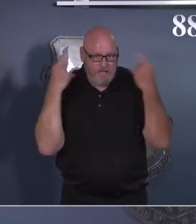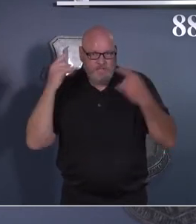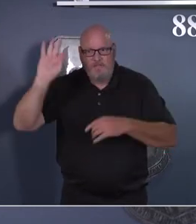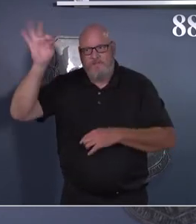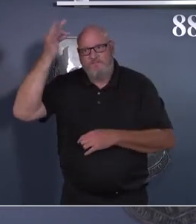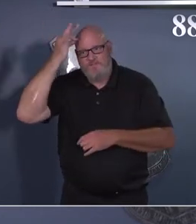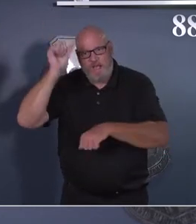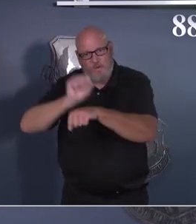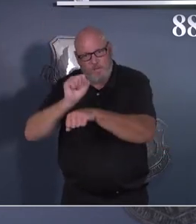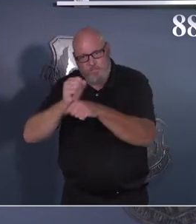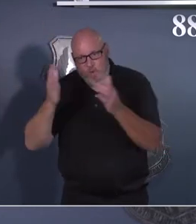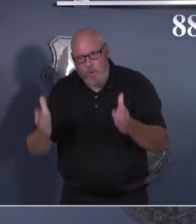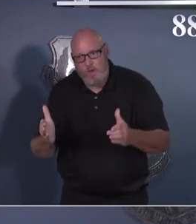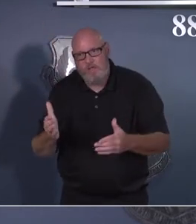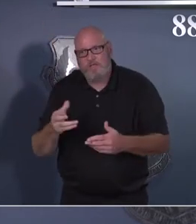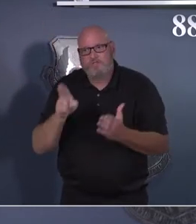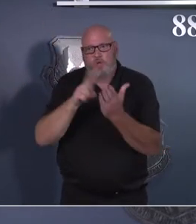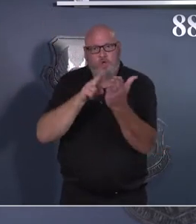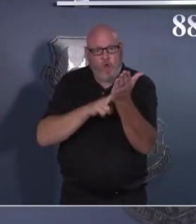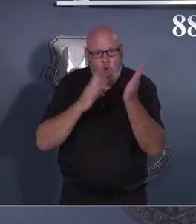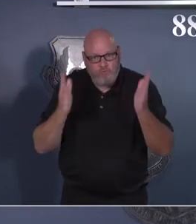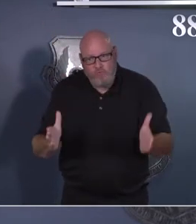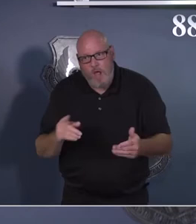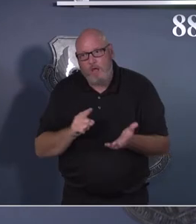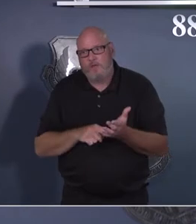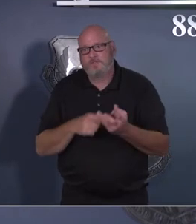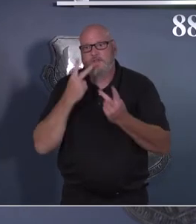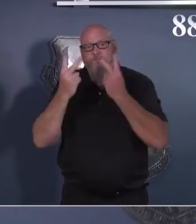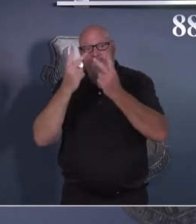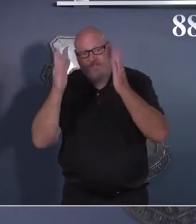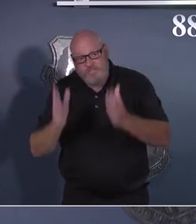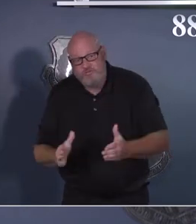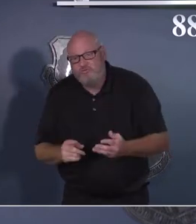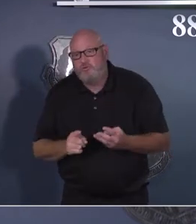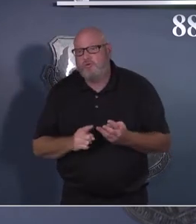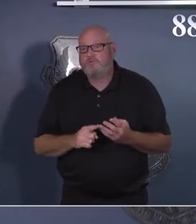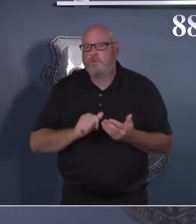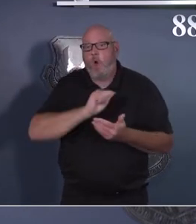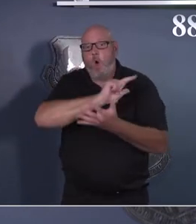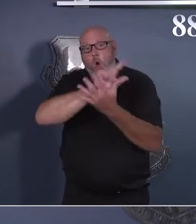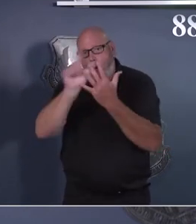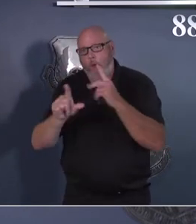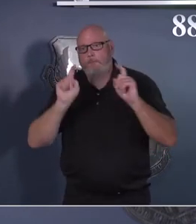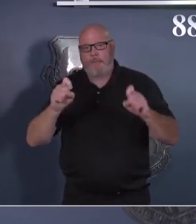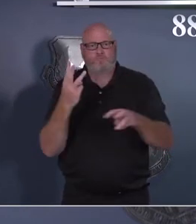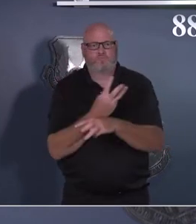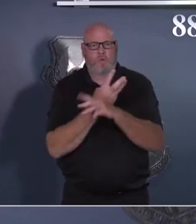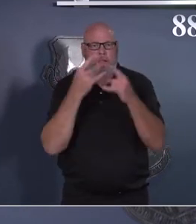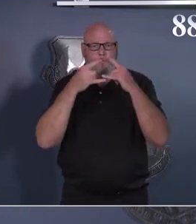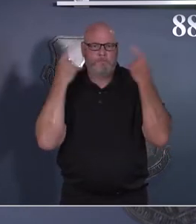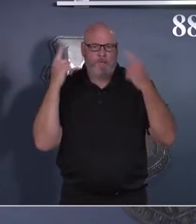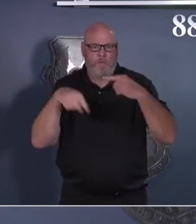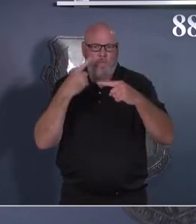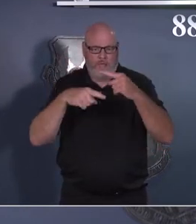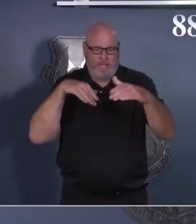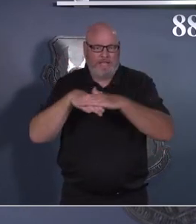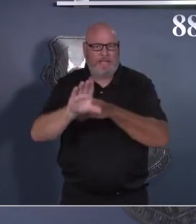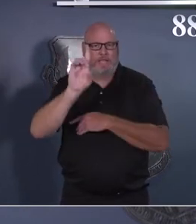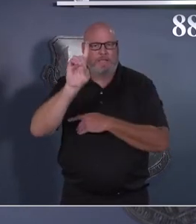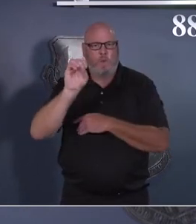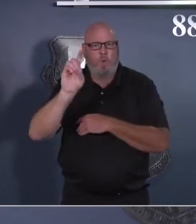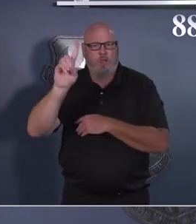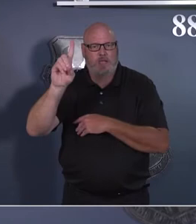vaccination status, to wear a mask while indoors on the installation and other facilities controlled by the DOD when the local area's community